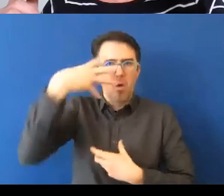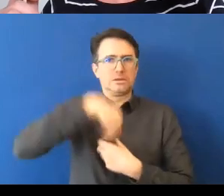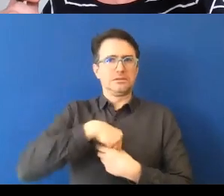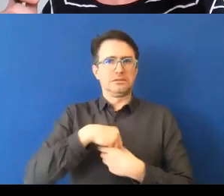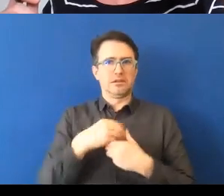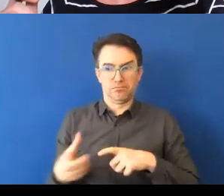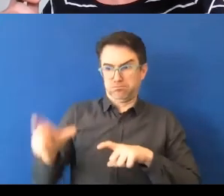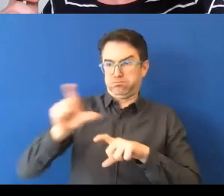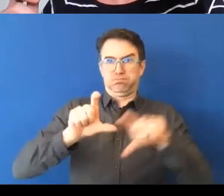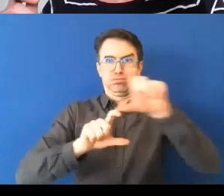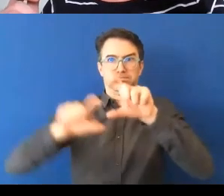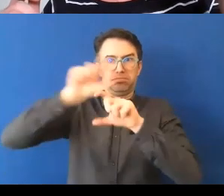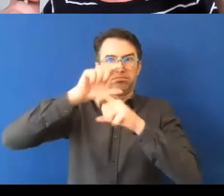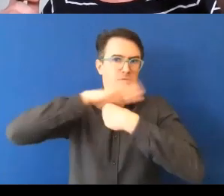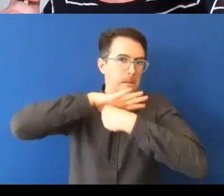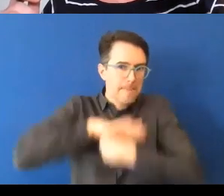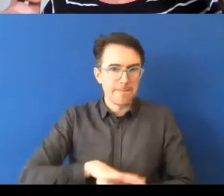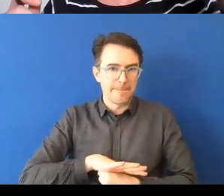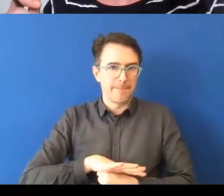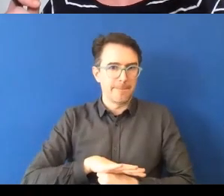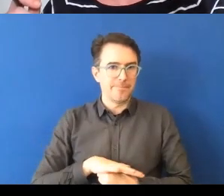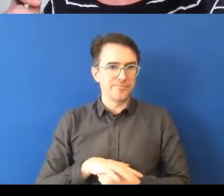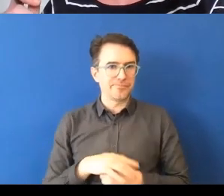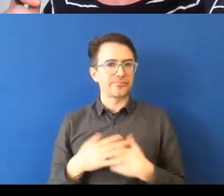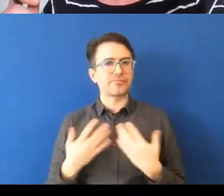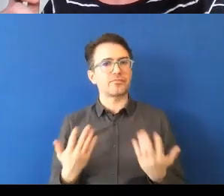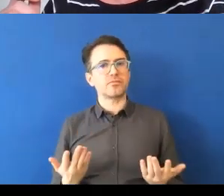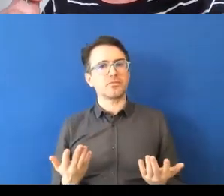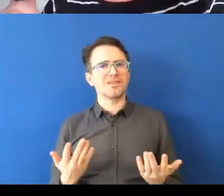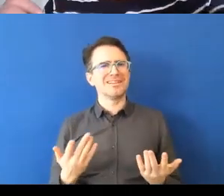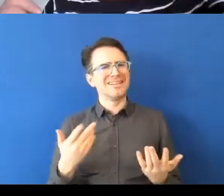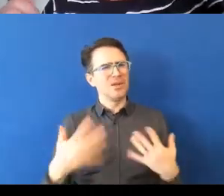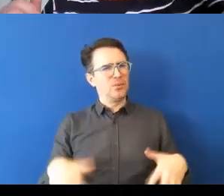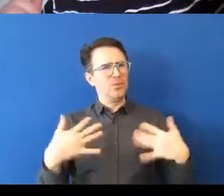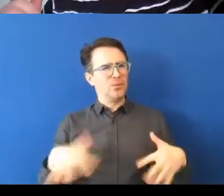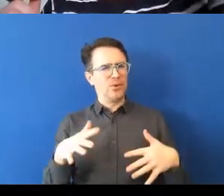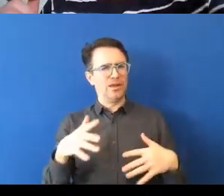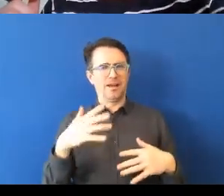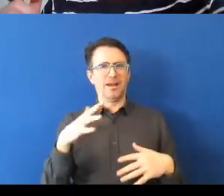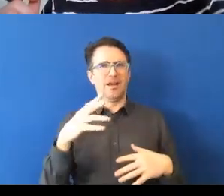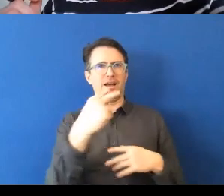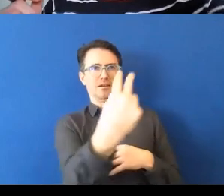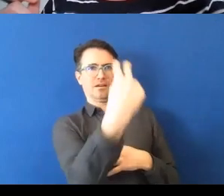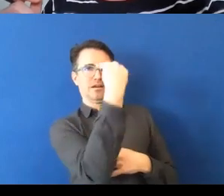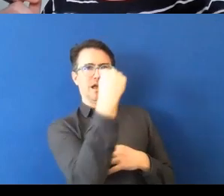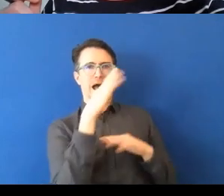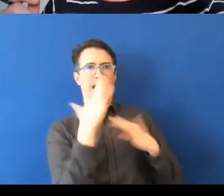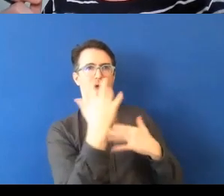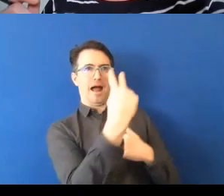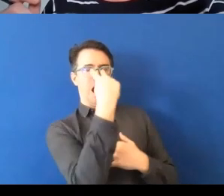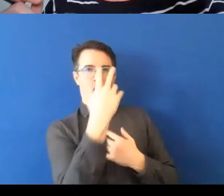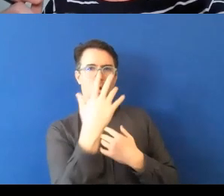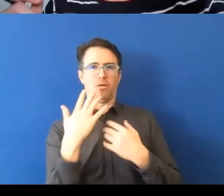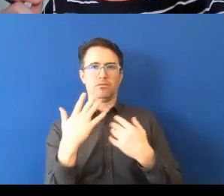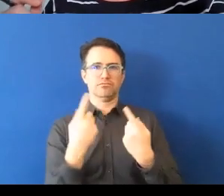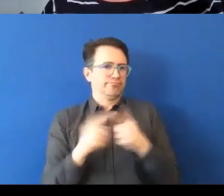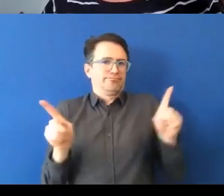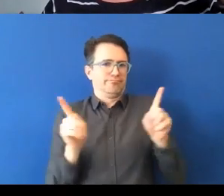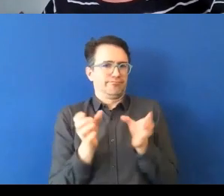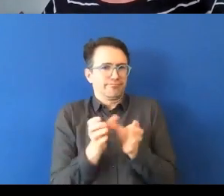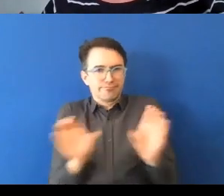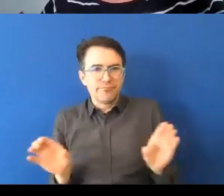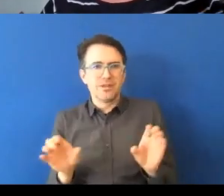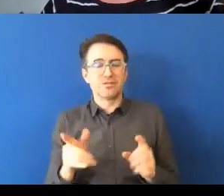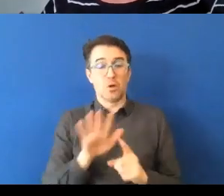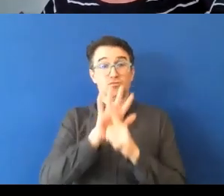targeting autism only, and by targeting technology only. So that the combination of those two factors means